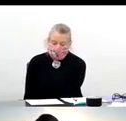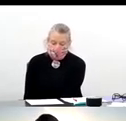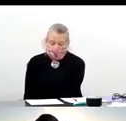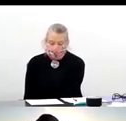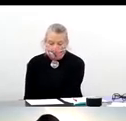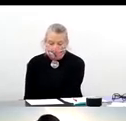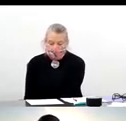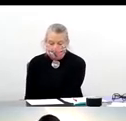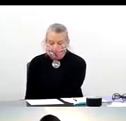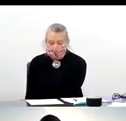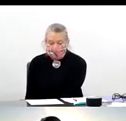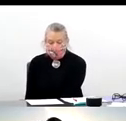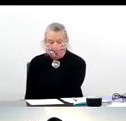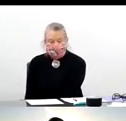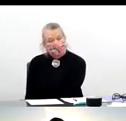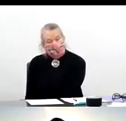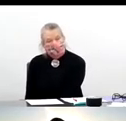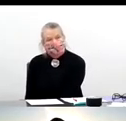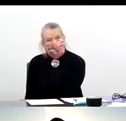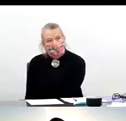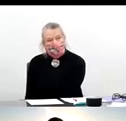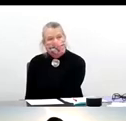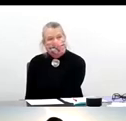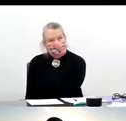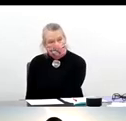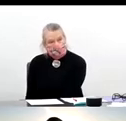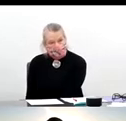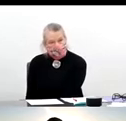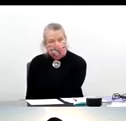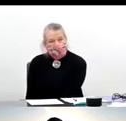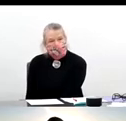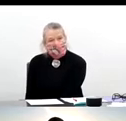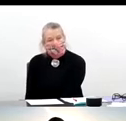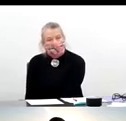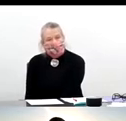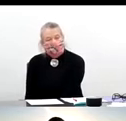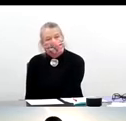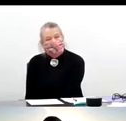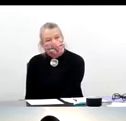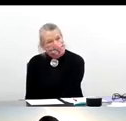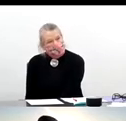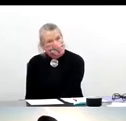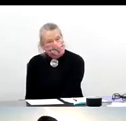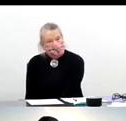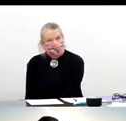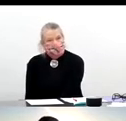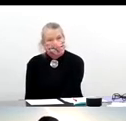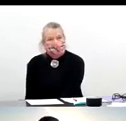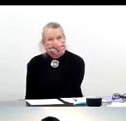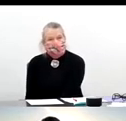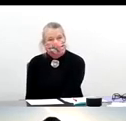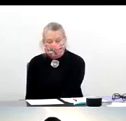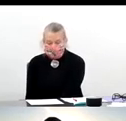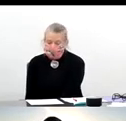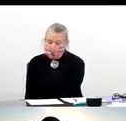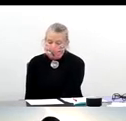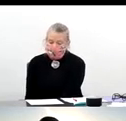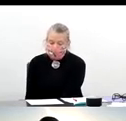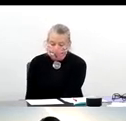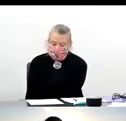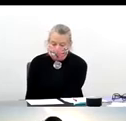is director of the Institutional Development Award or IDEA programs that actually funds the